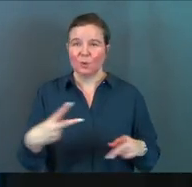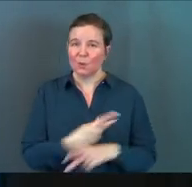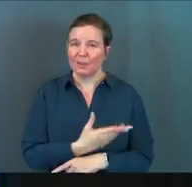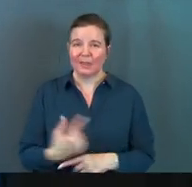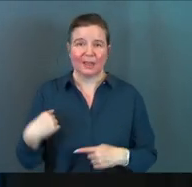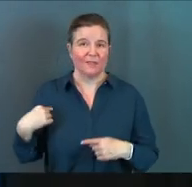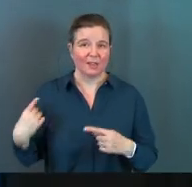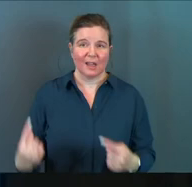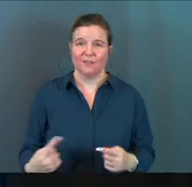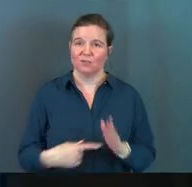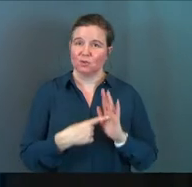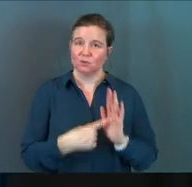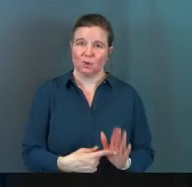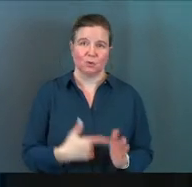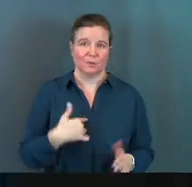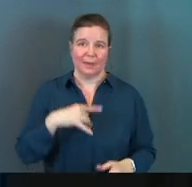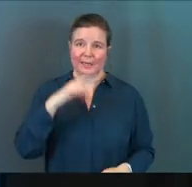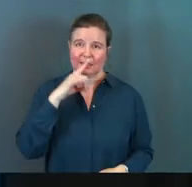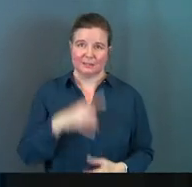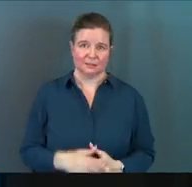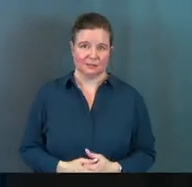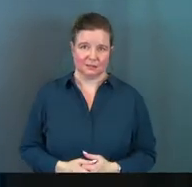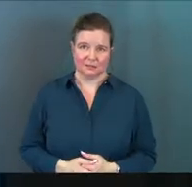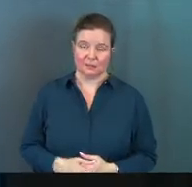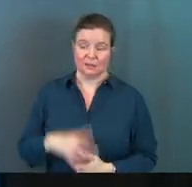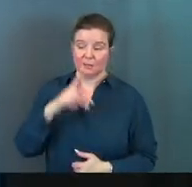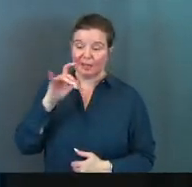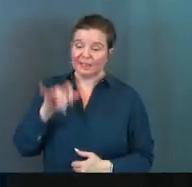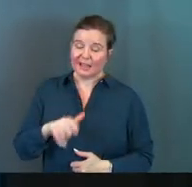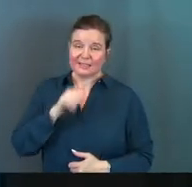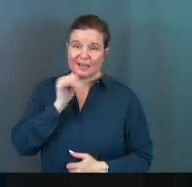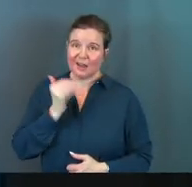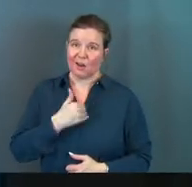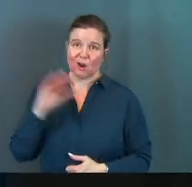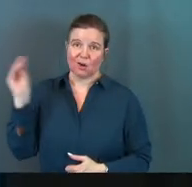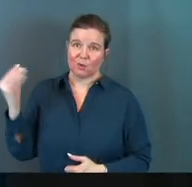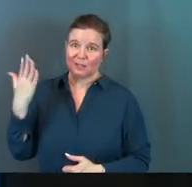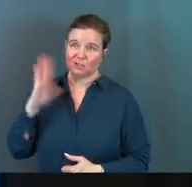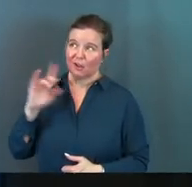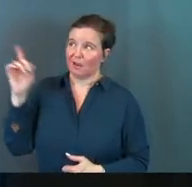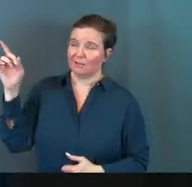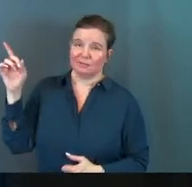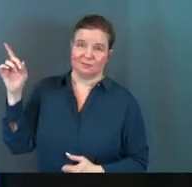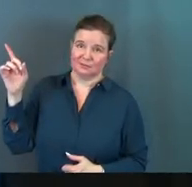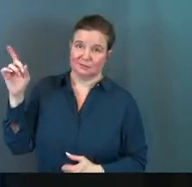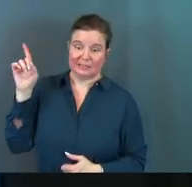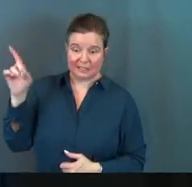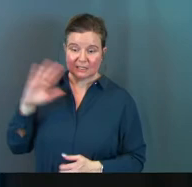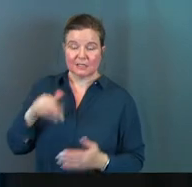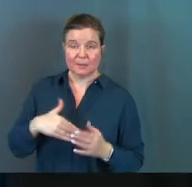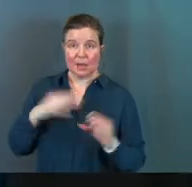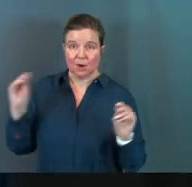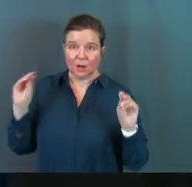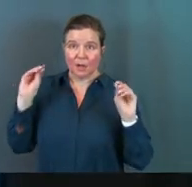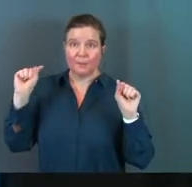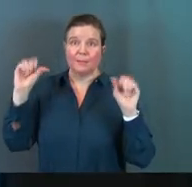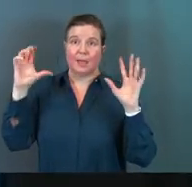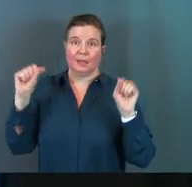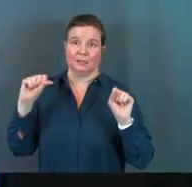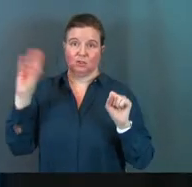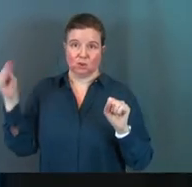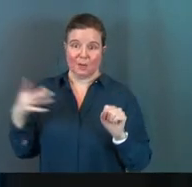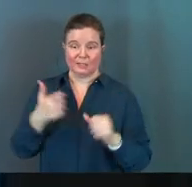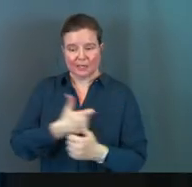worst thing I've ever shown to my kids. Because that's not our gracious God. He's all about amazing grace.